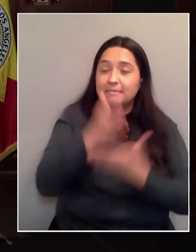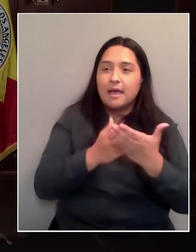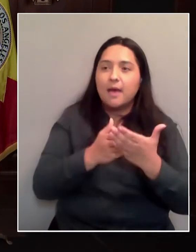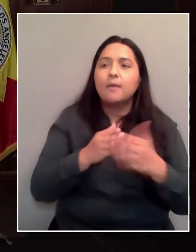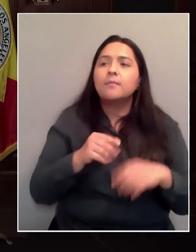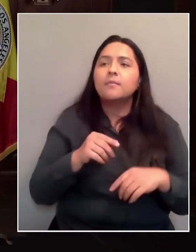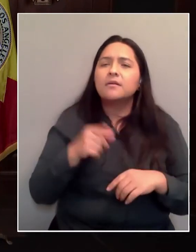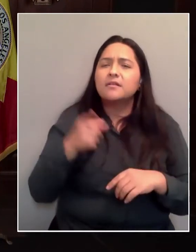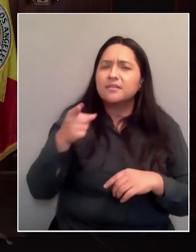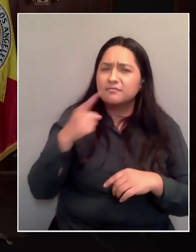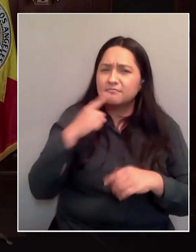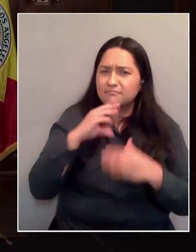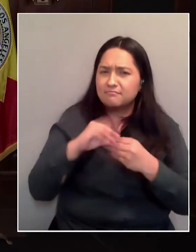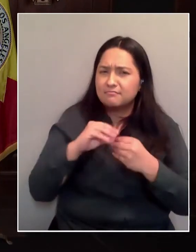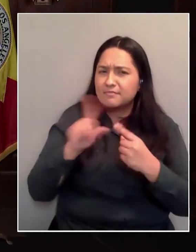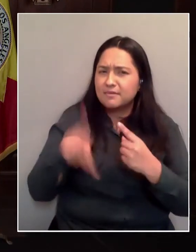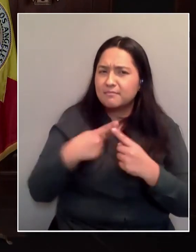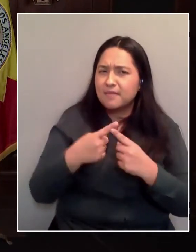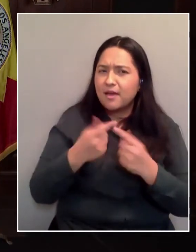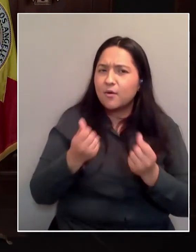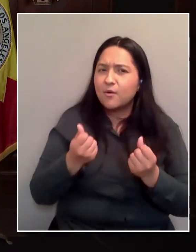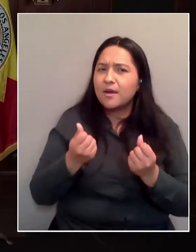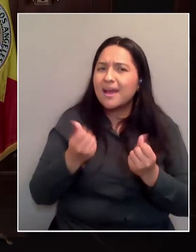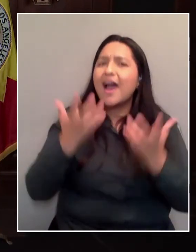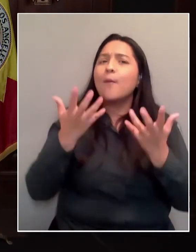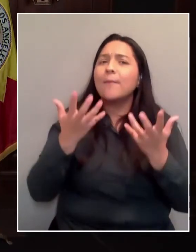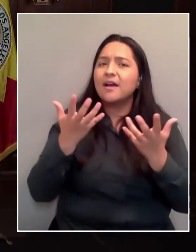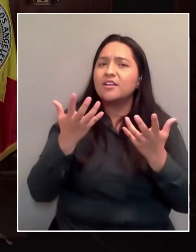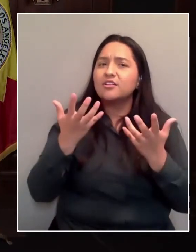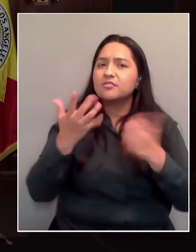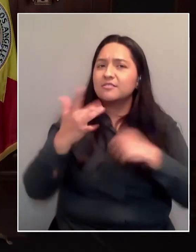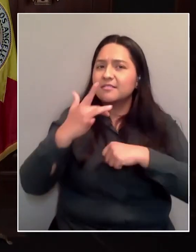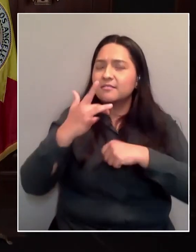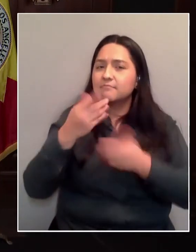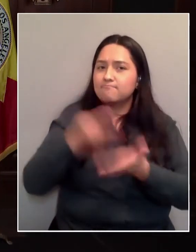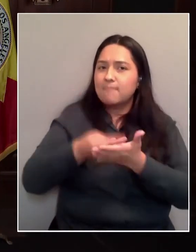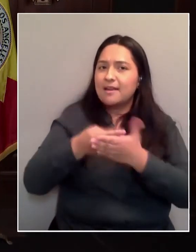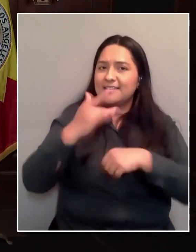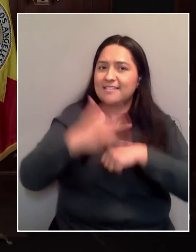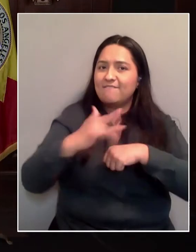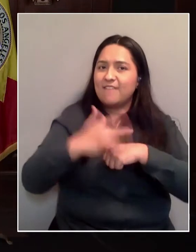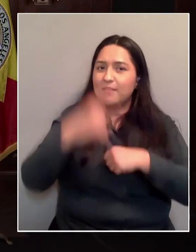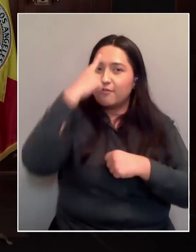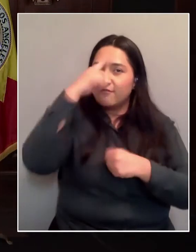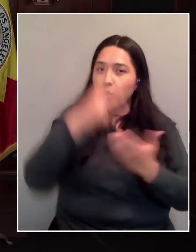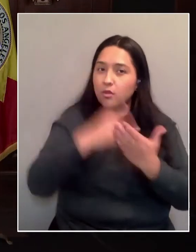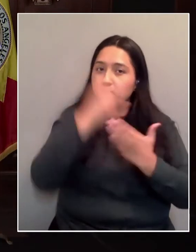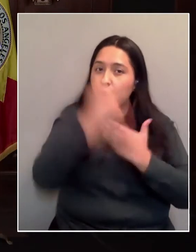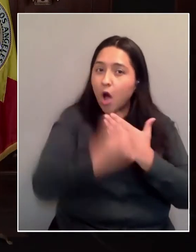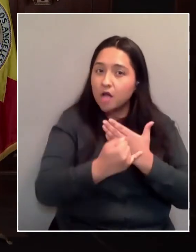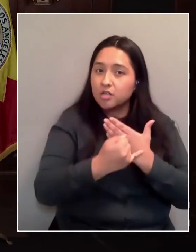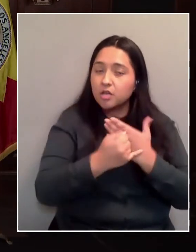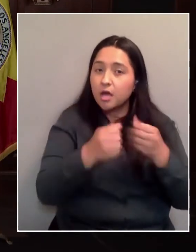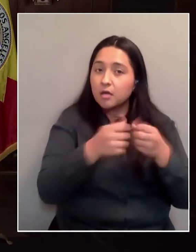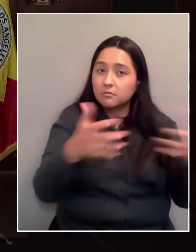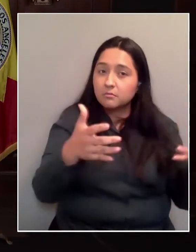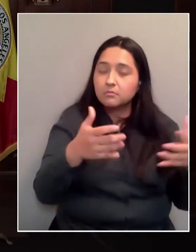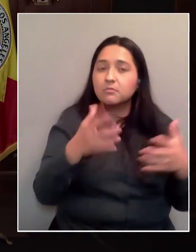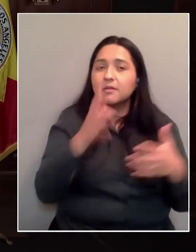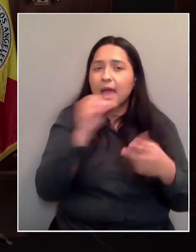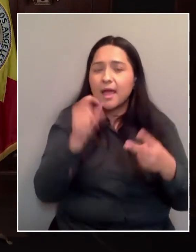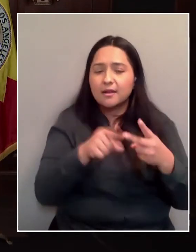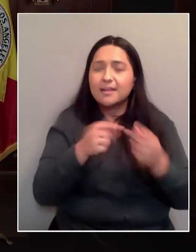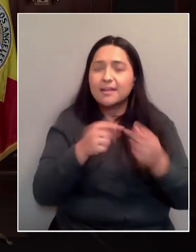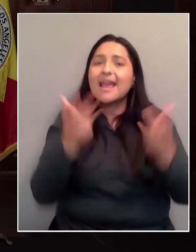how much up front funding is available for the project key expansion and how many more rooms that would be able to provide?